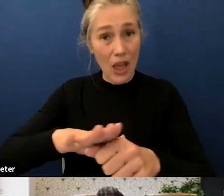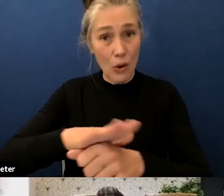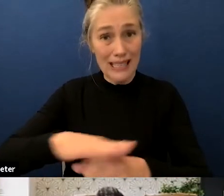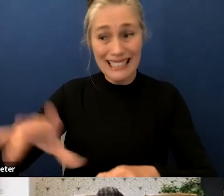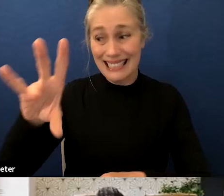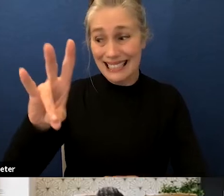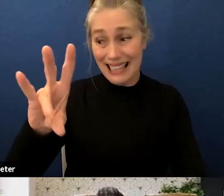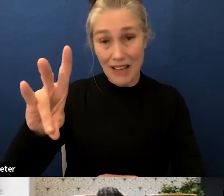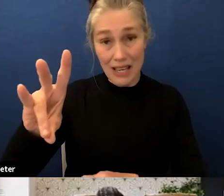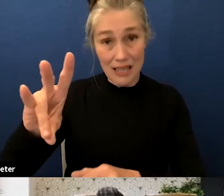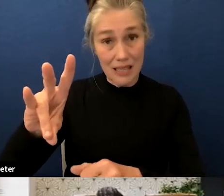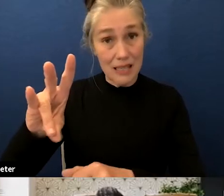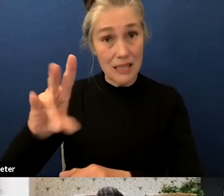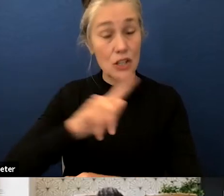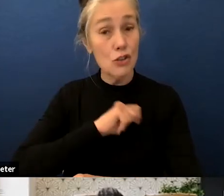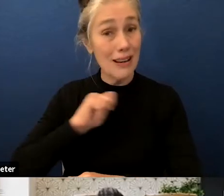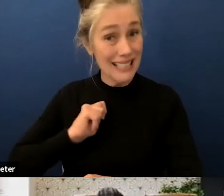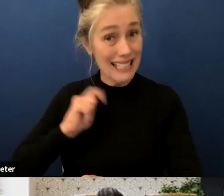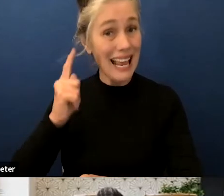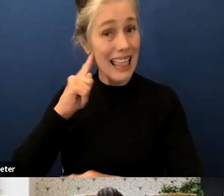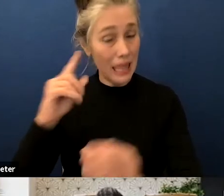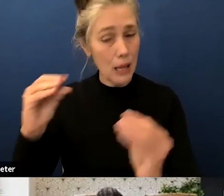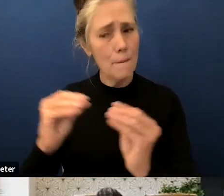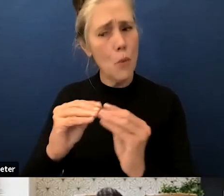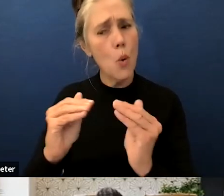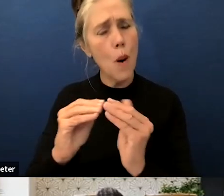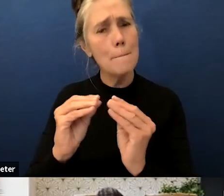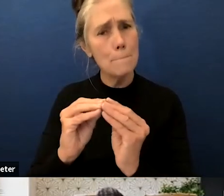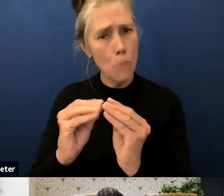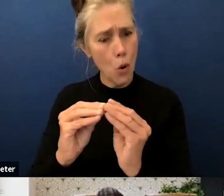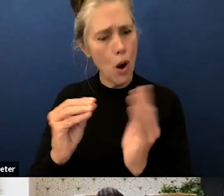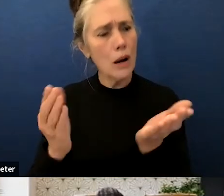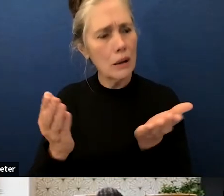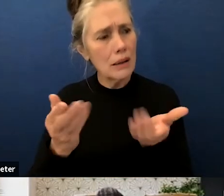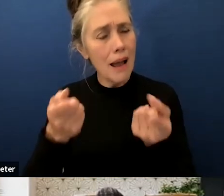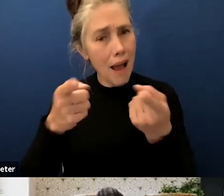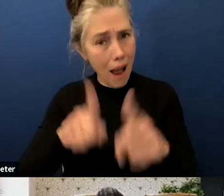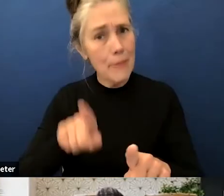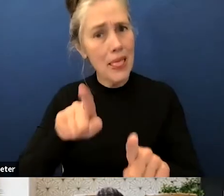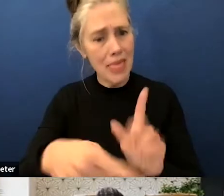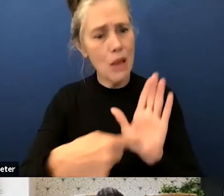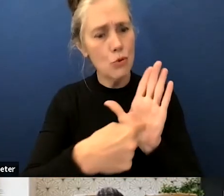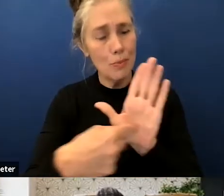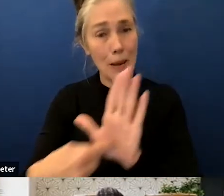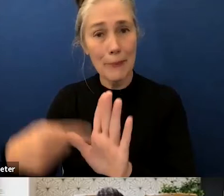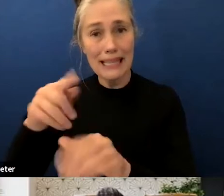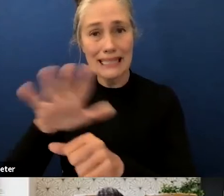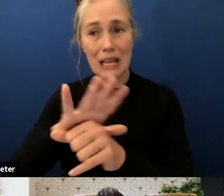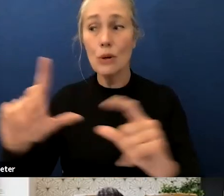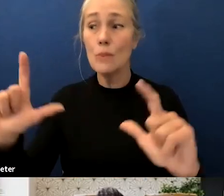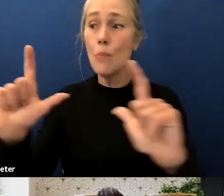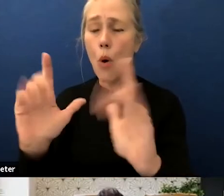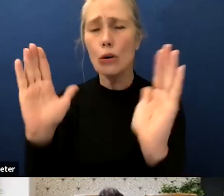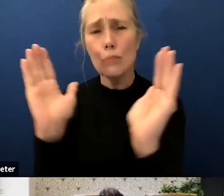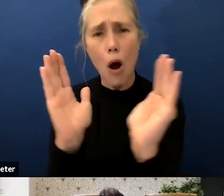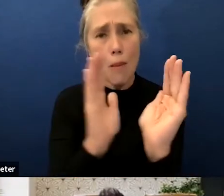misrepresented because there are smaller areas and more people being represented i think that's important